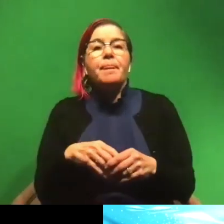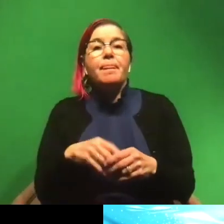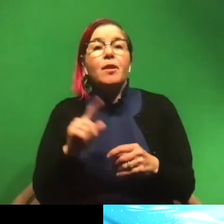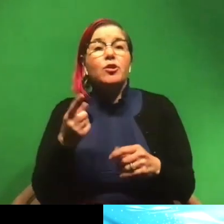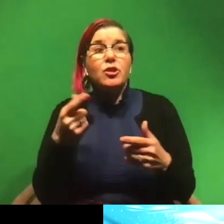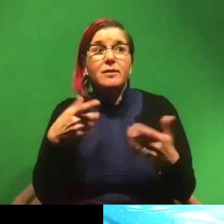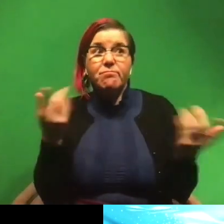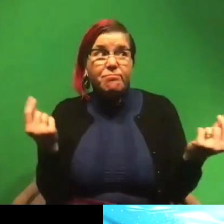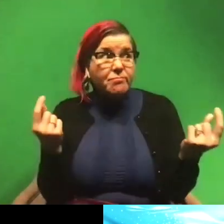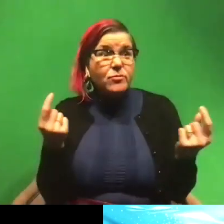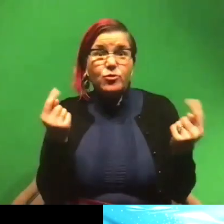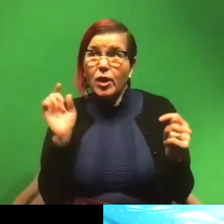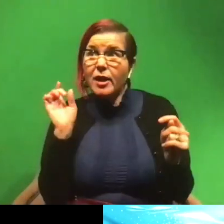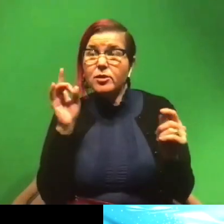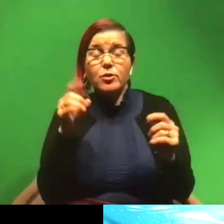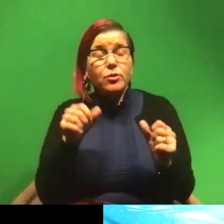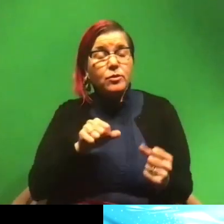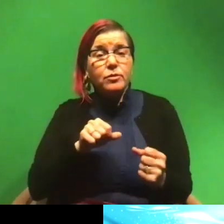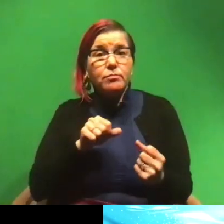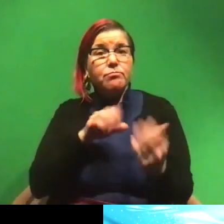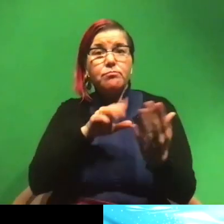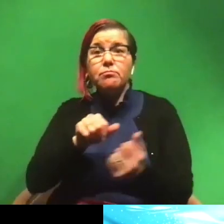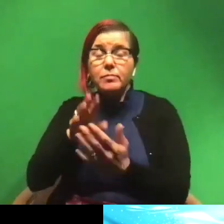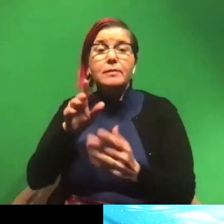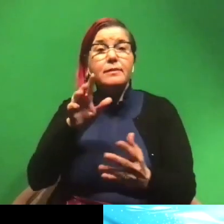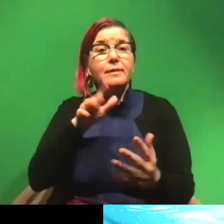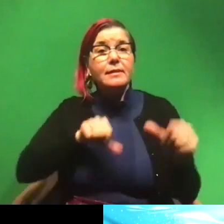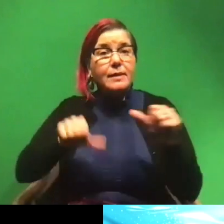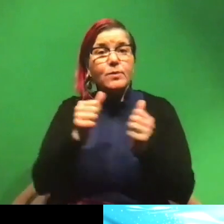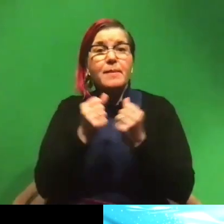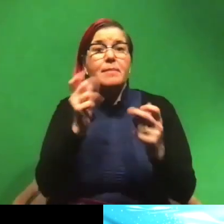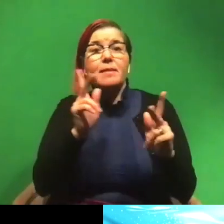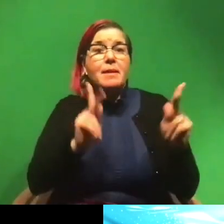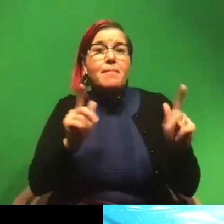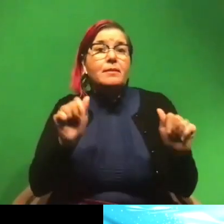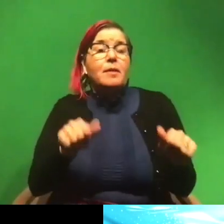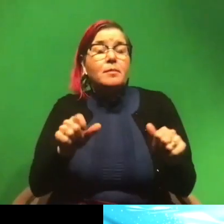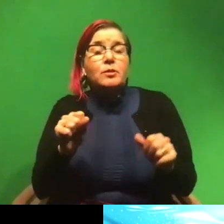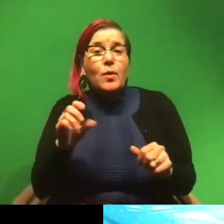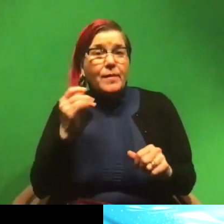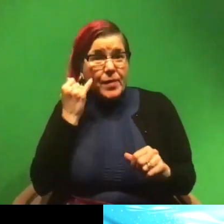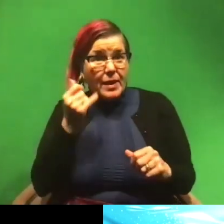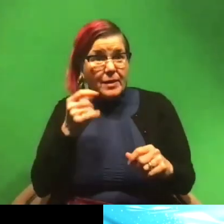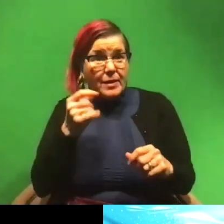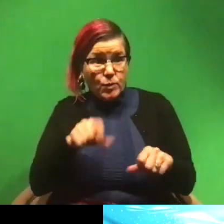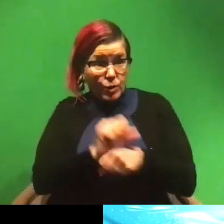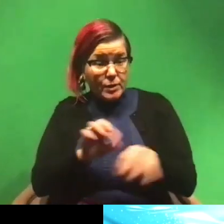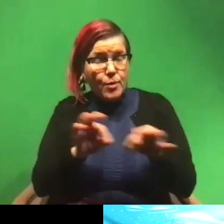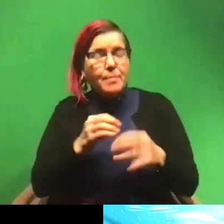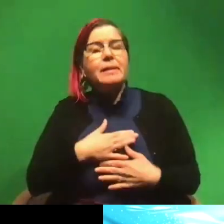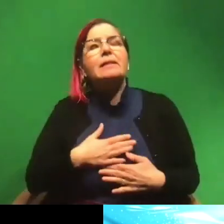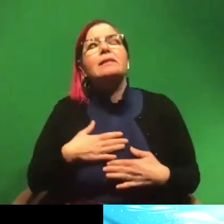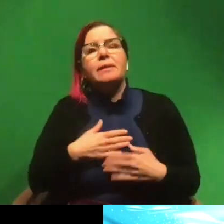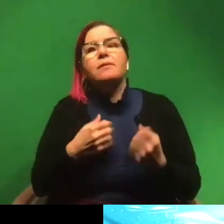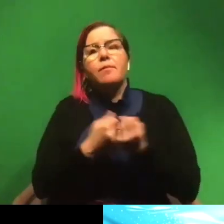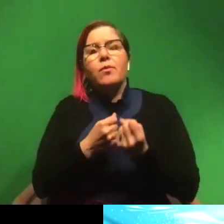trying to put science in connectivity with as many humans as possible. So if you think our work is important, please, please support us. We